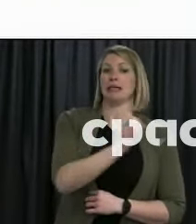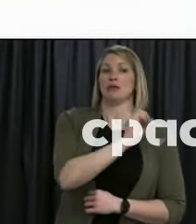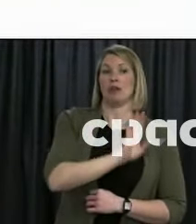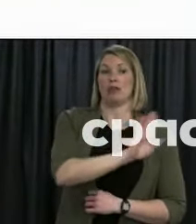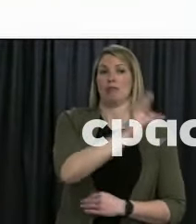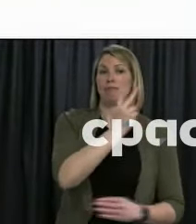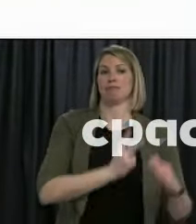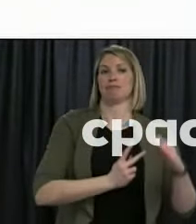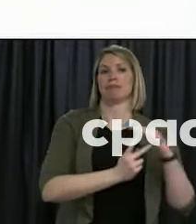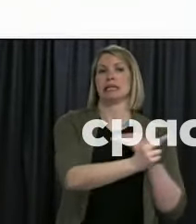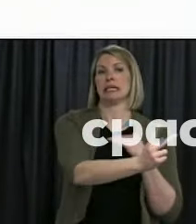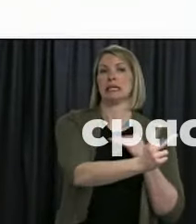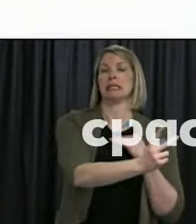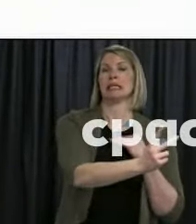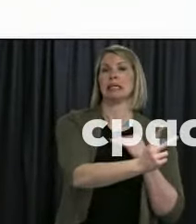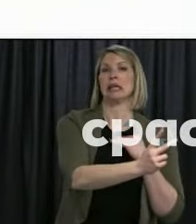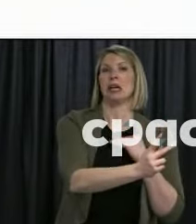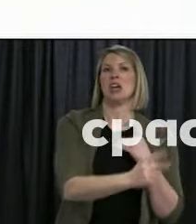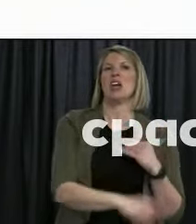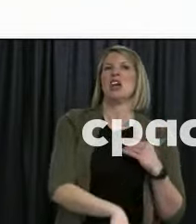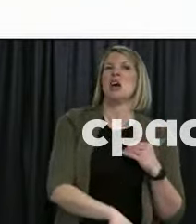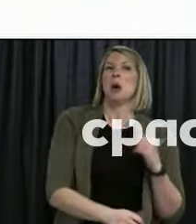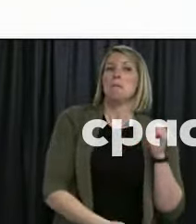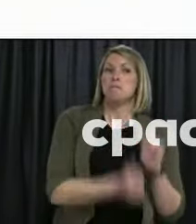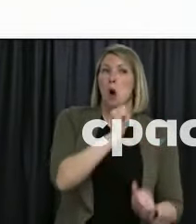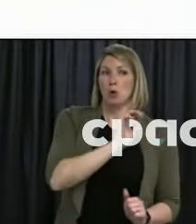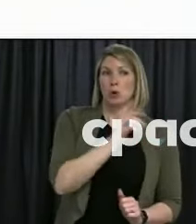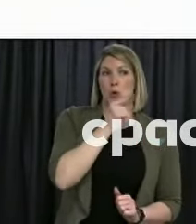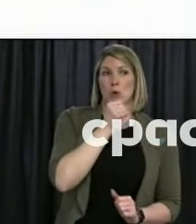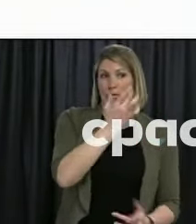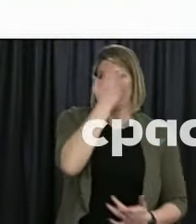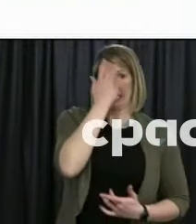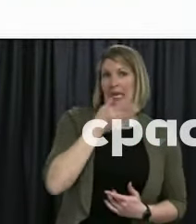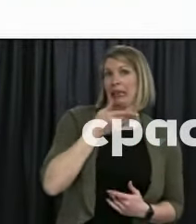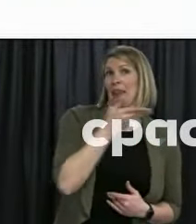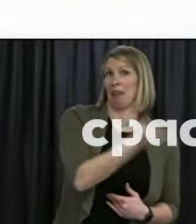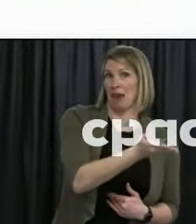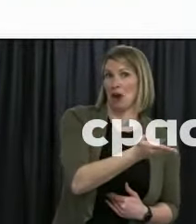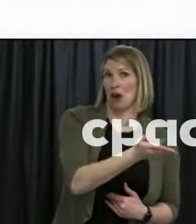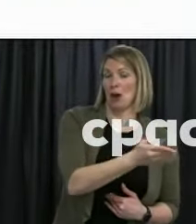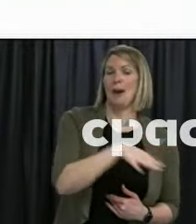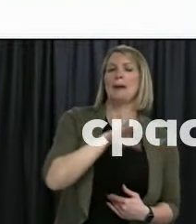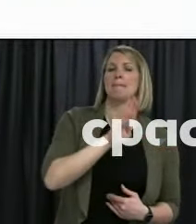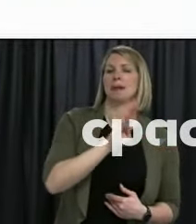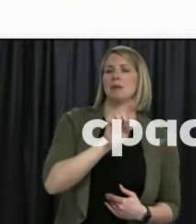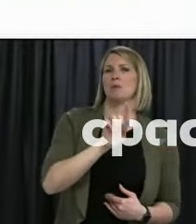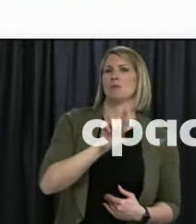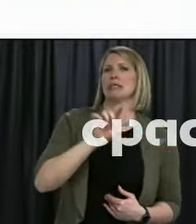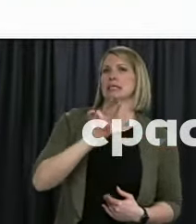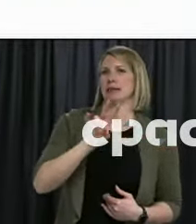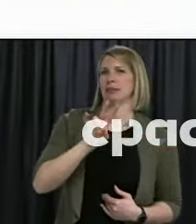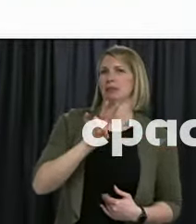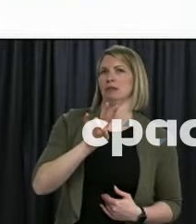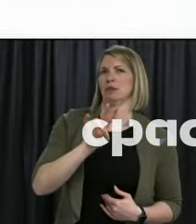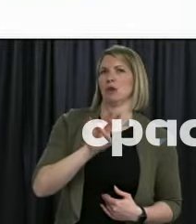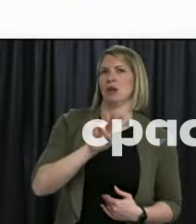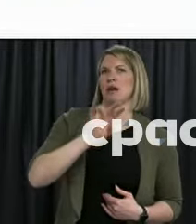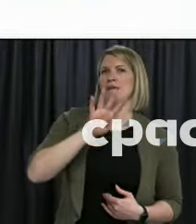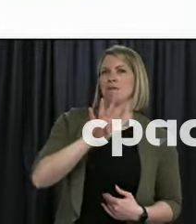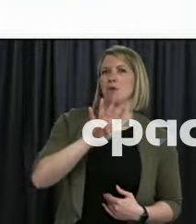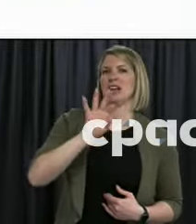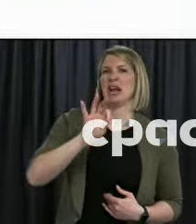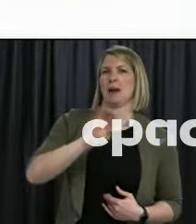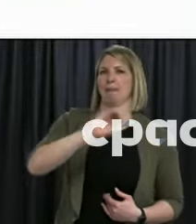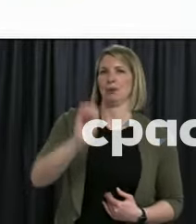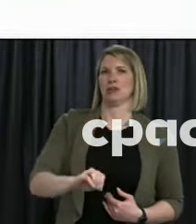that they're seeing in Ontario now is B117. What is the potential consequence? The modelers and the scientists are potentially